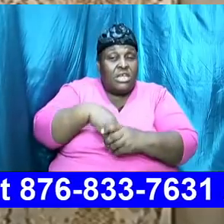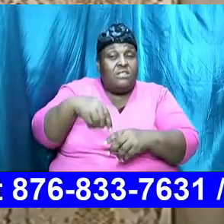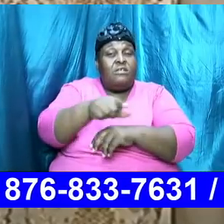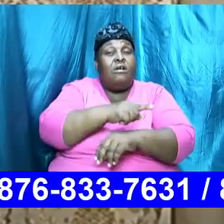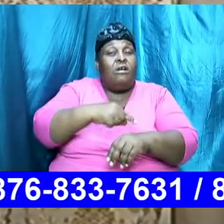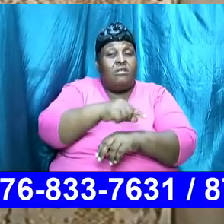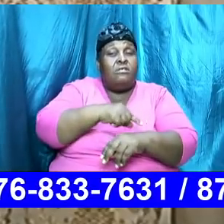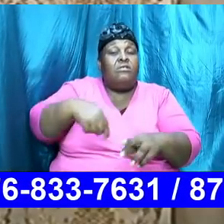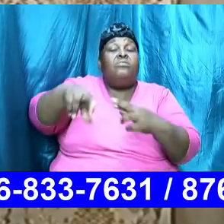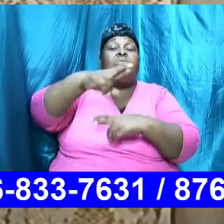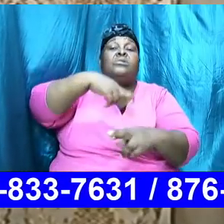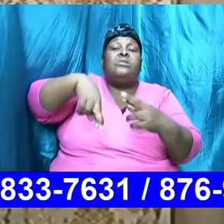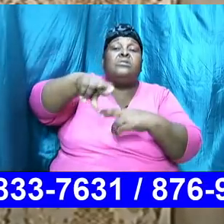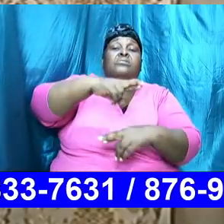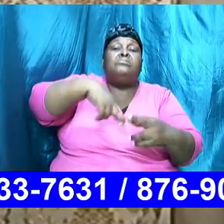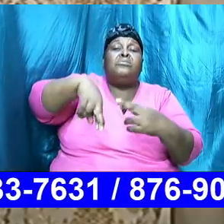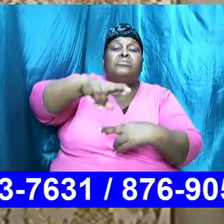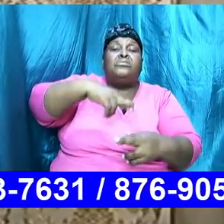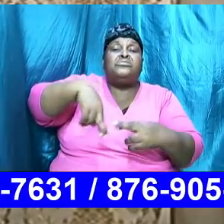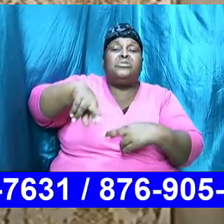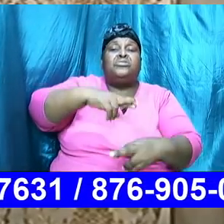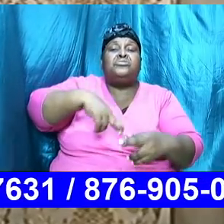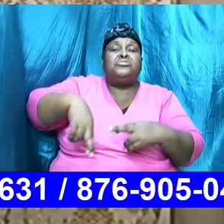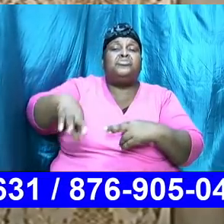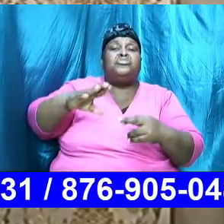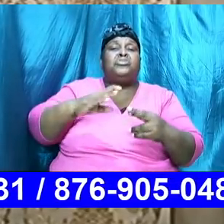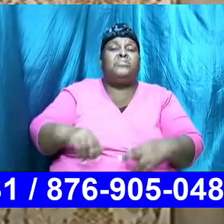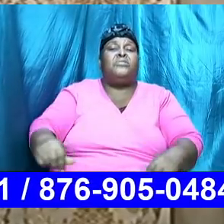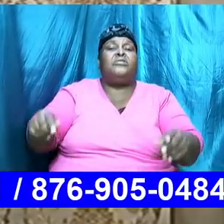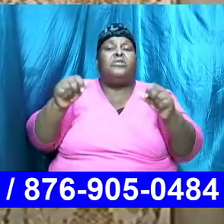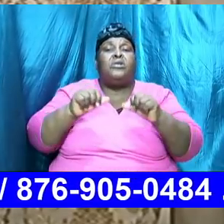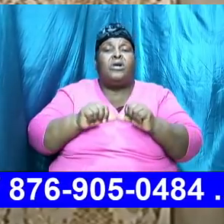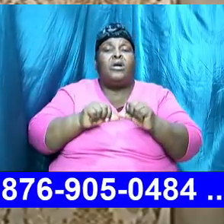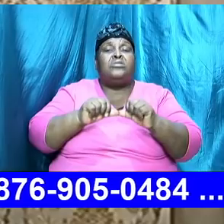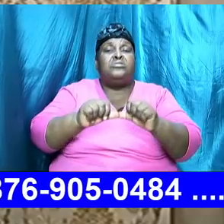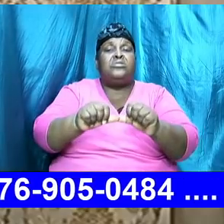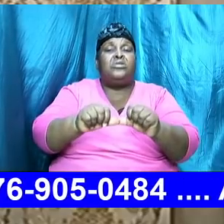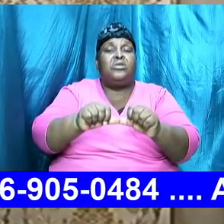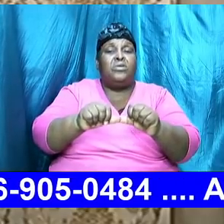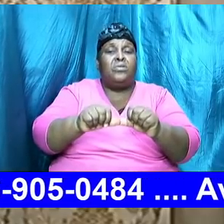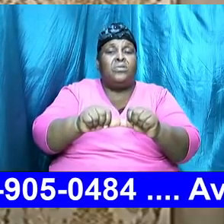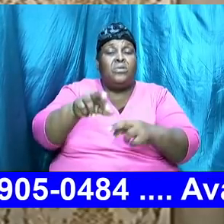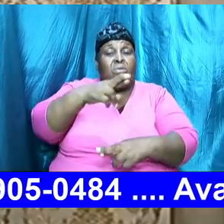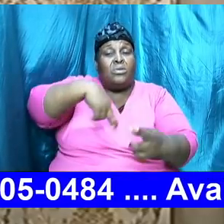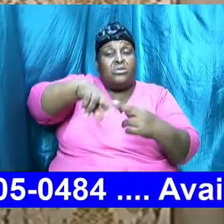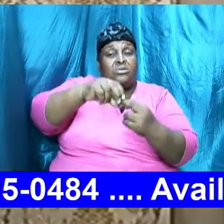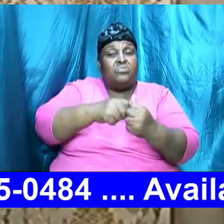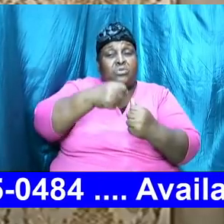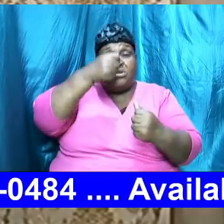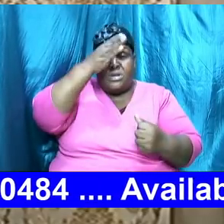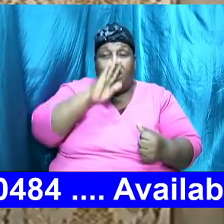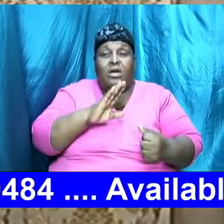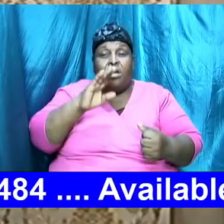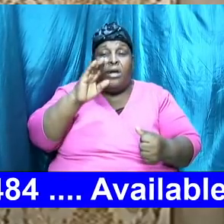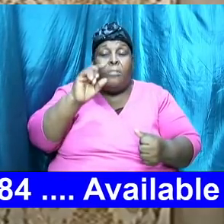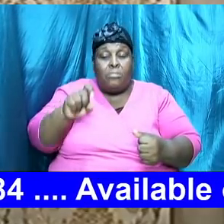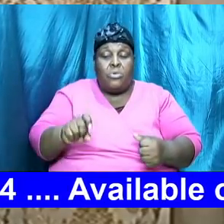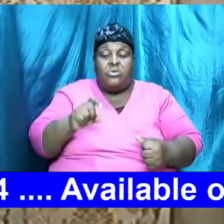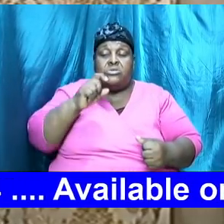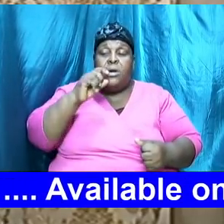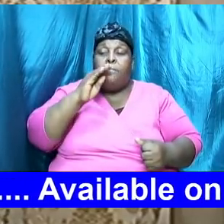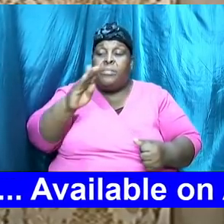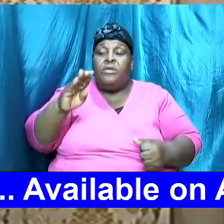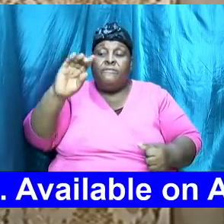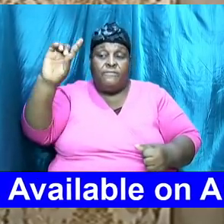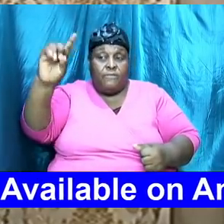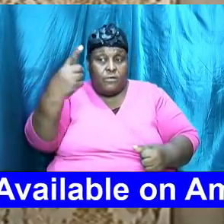the relationship with god must be first miss that model we